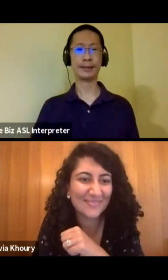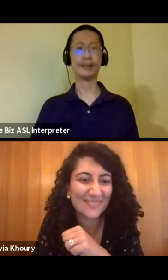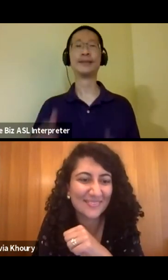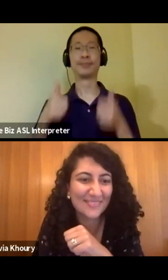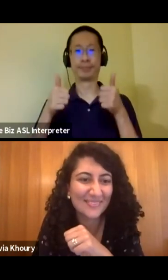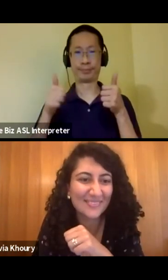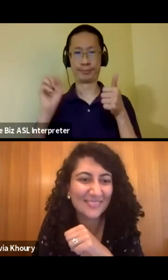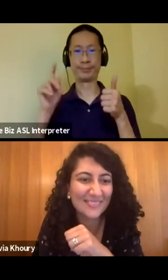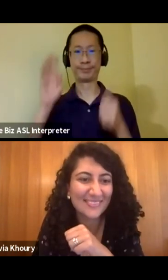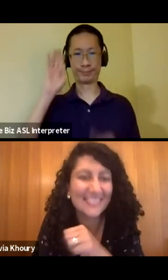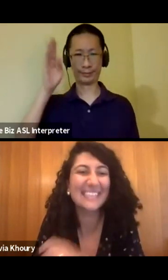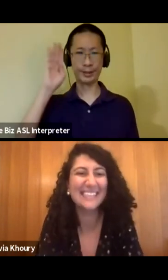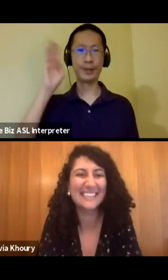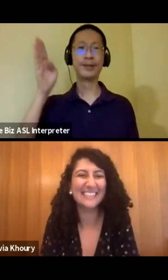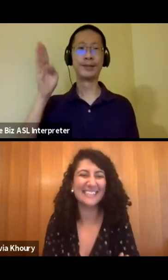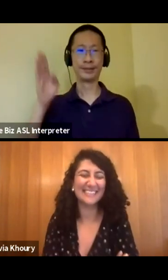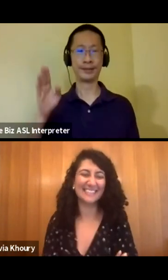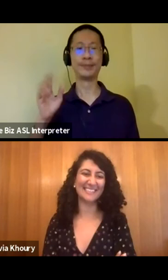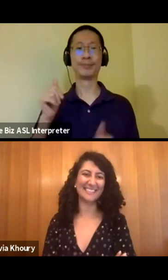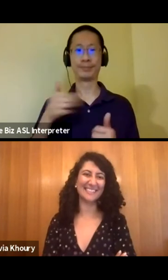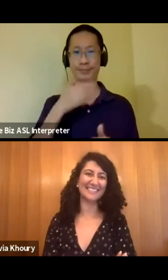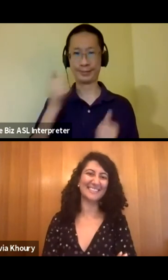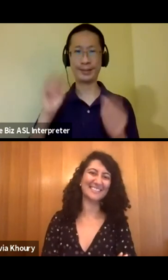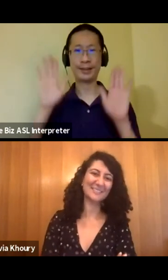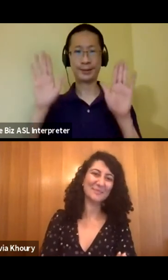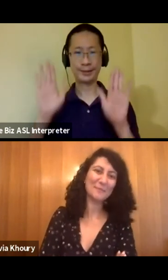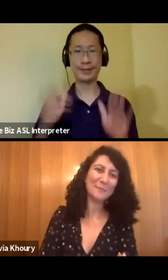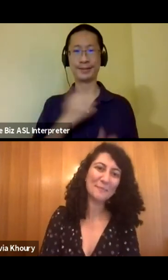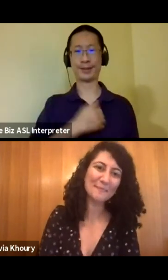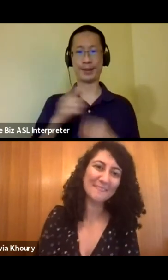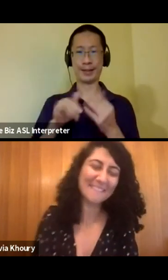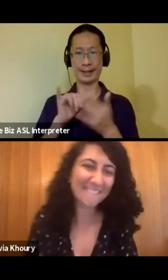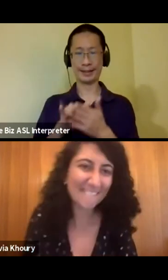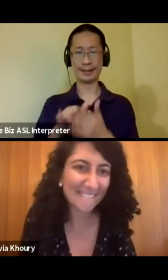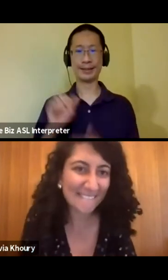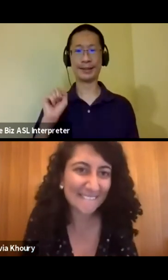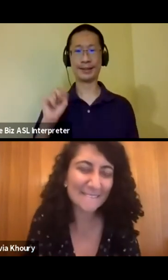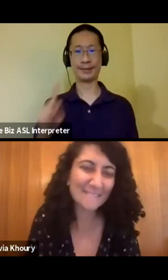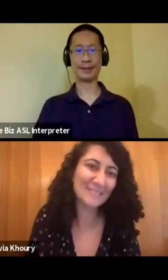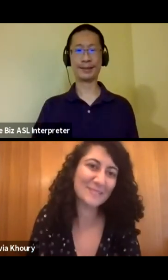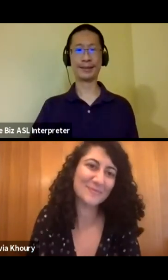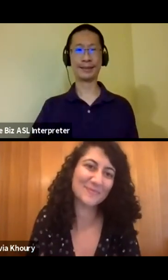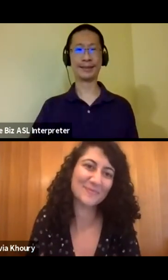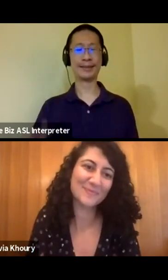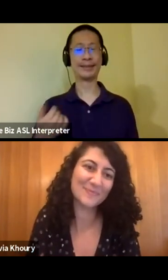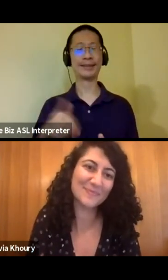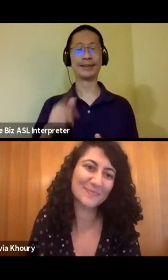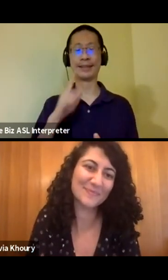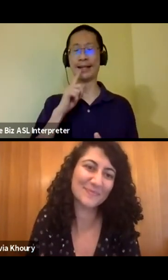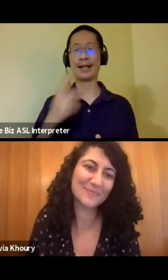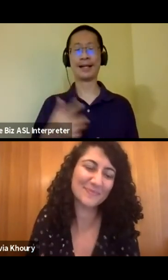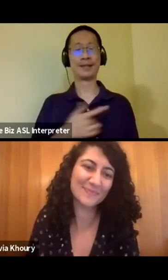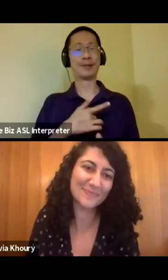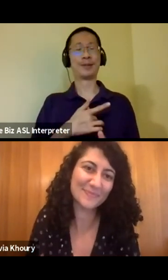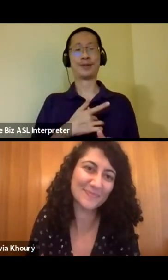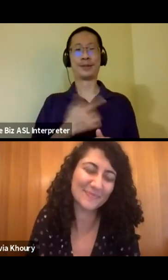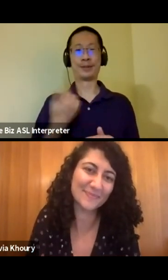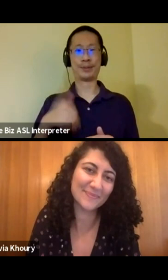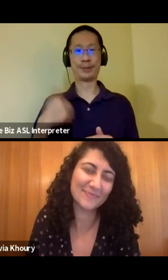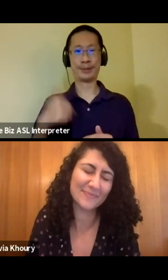Okay. Hello. Okay. Am I okay. Great. Sorry. Um, uh, it's been, I'm just so incredible,